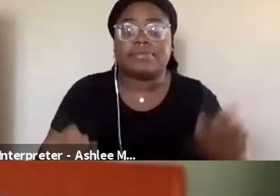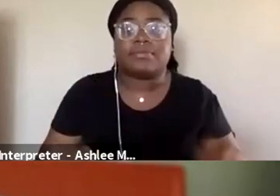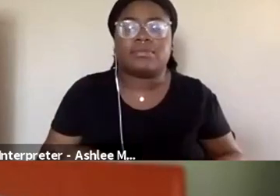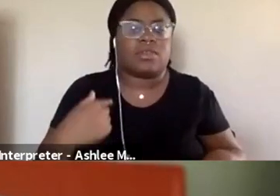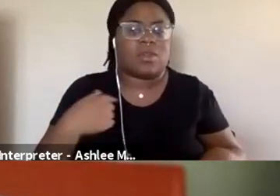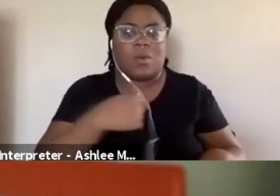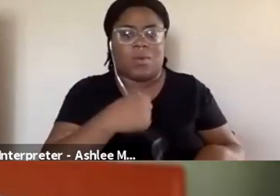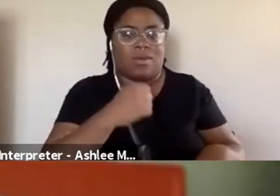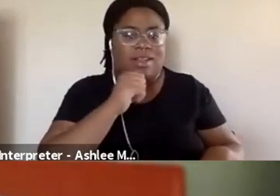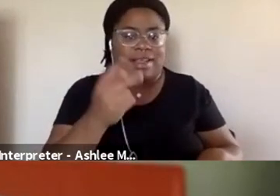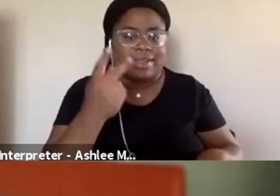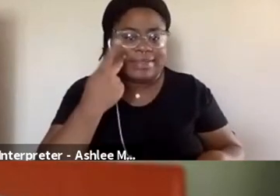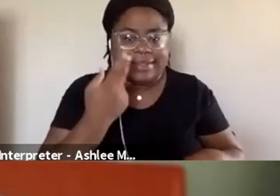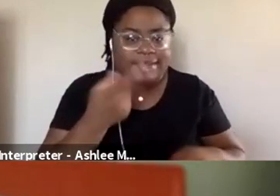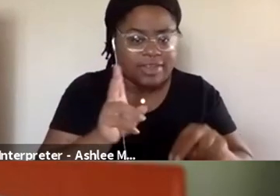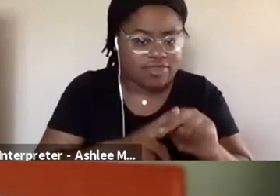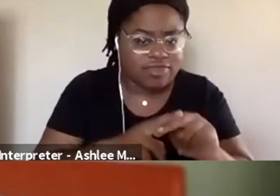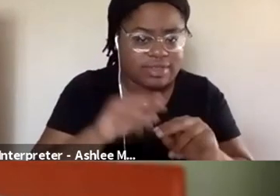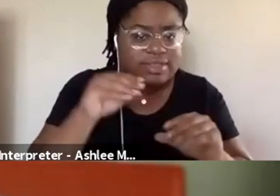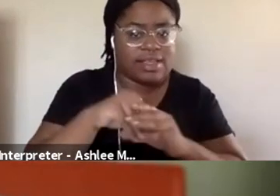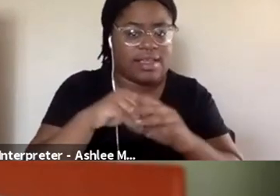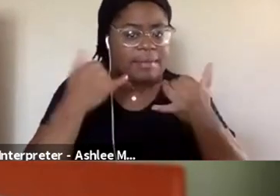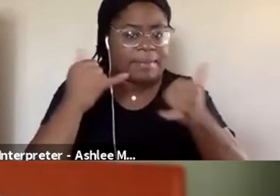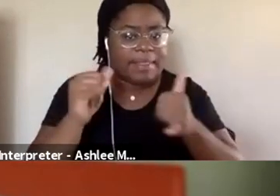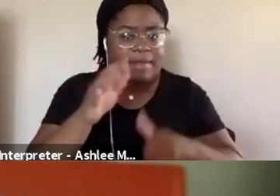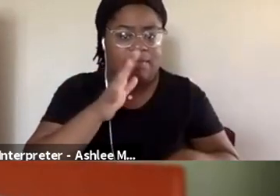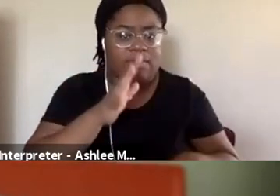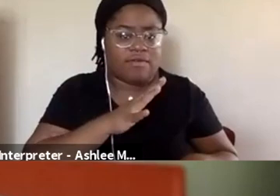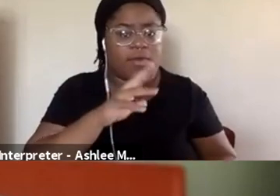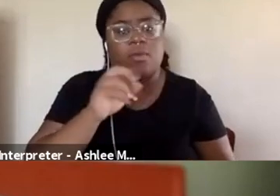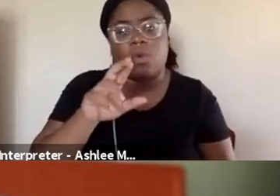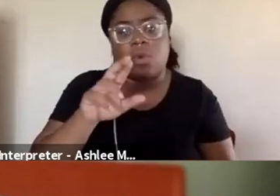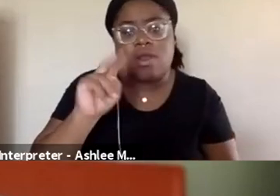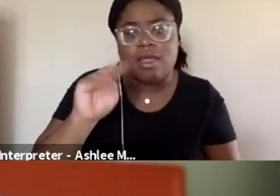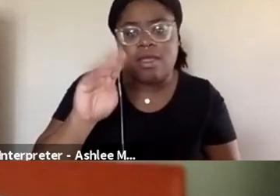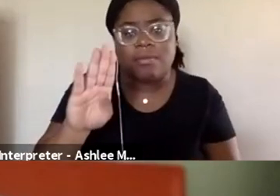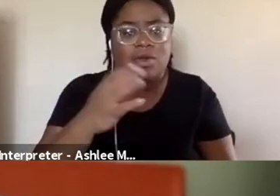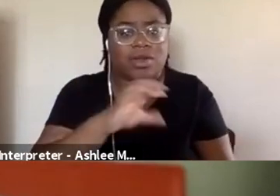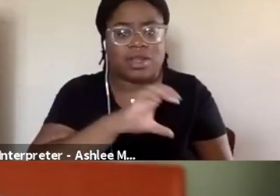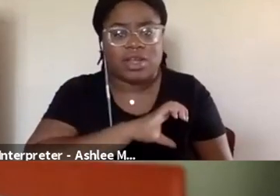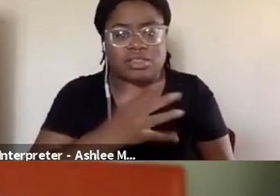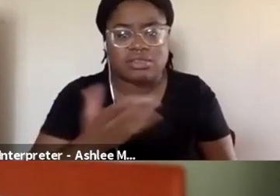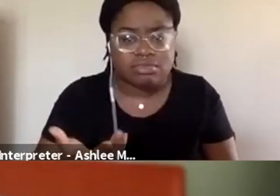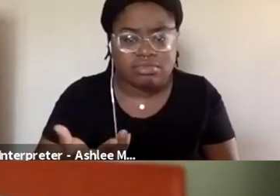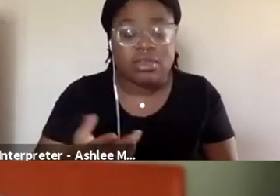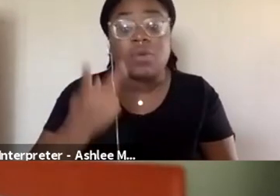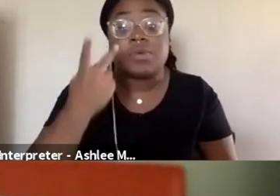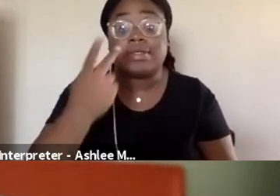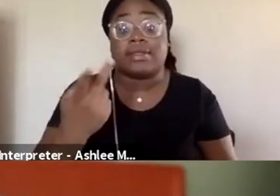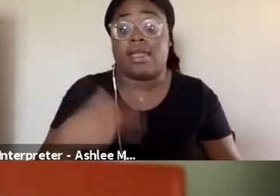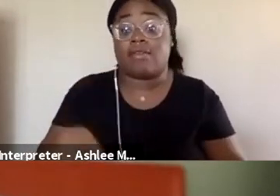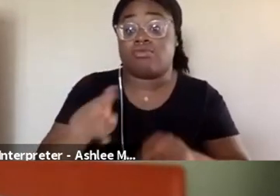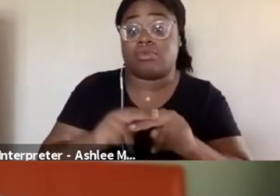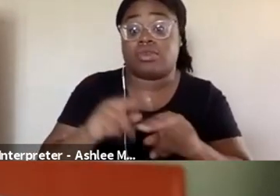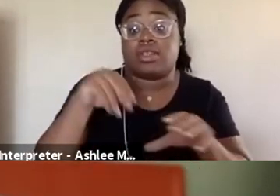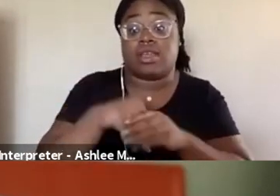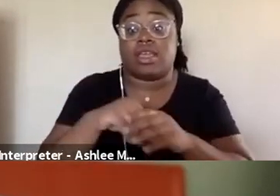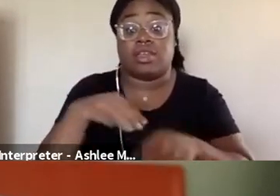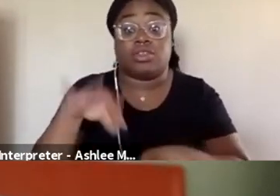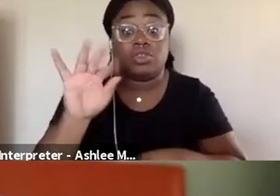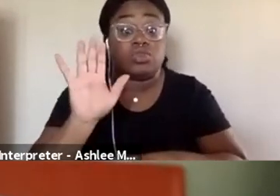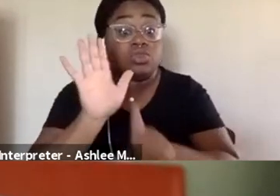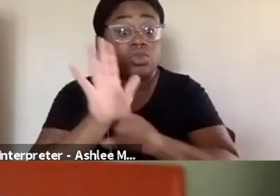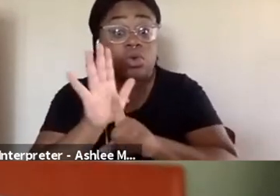are not seeing an increase in playable female or non-binary characters. We are seeing an increase in choose your own